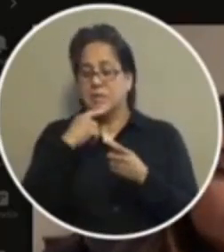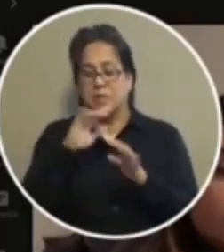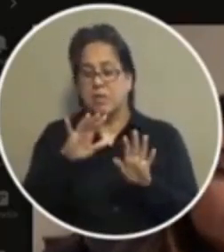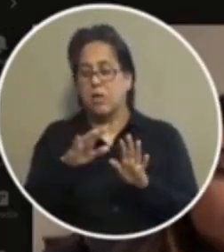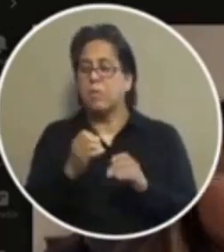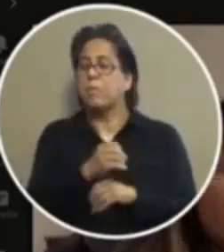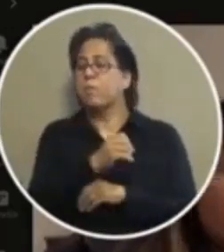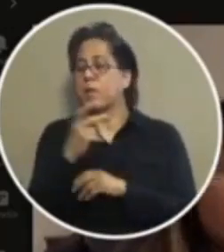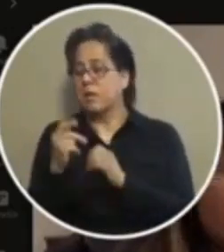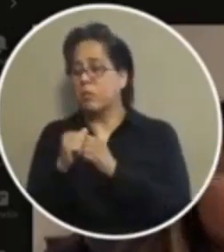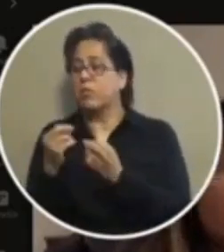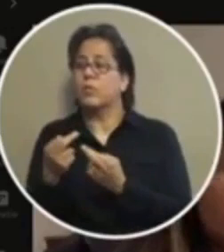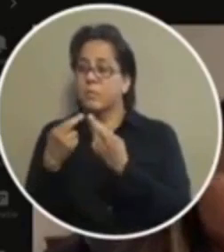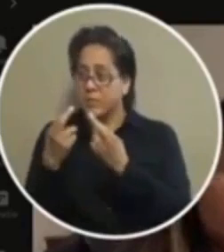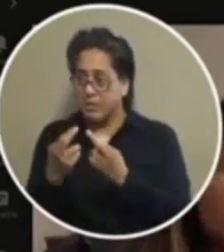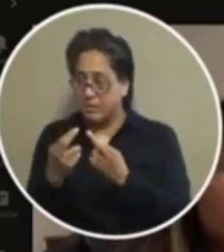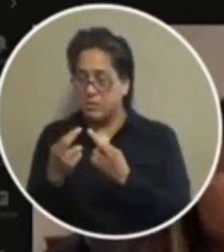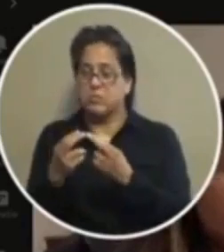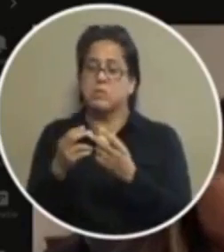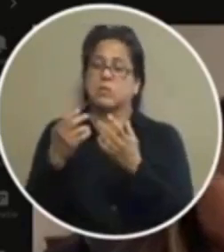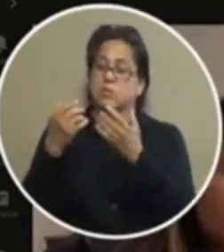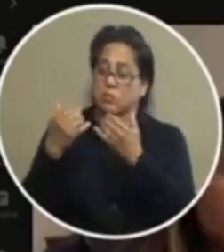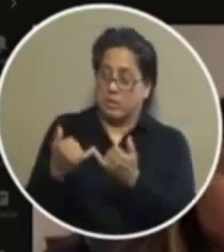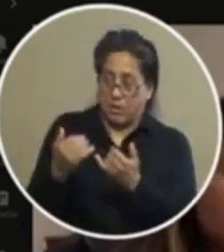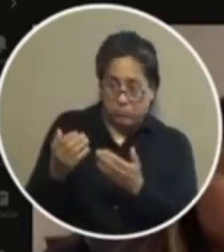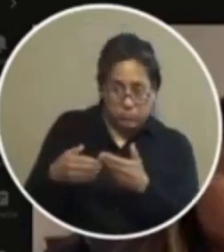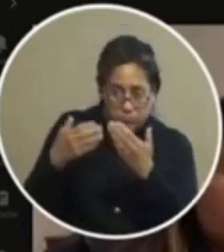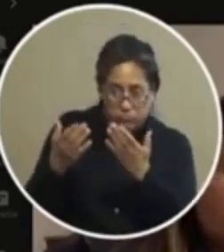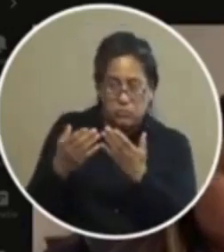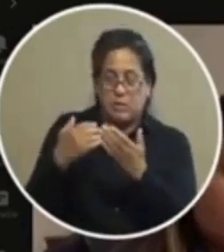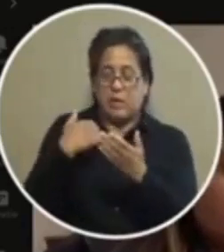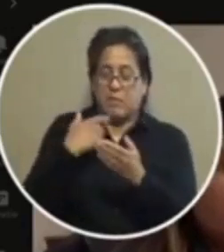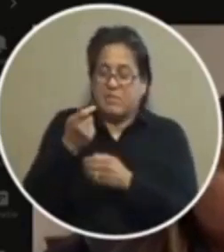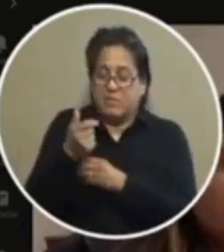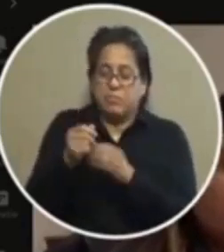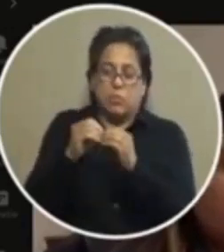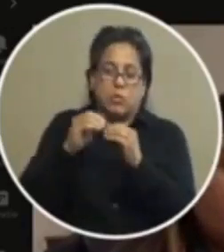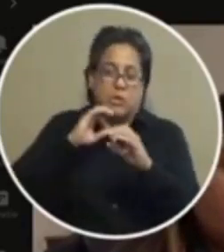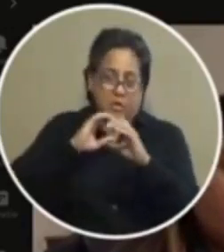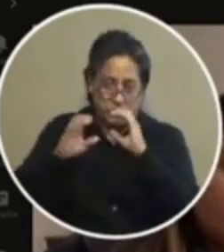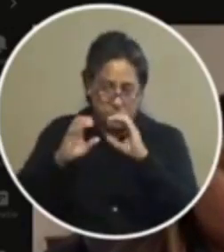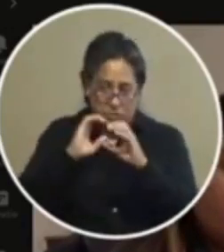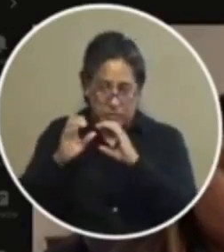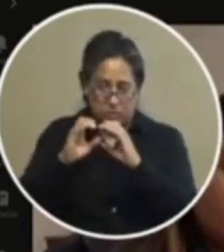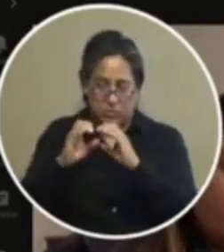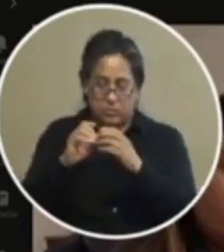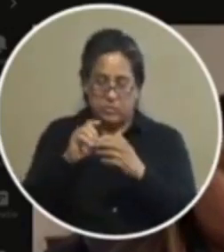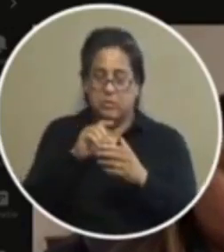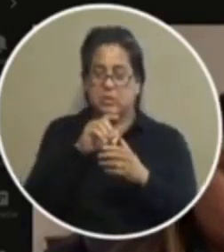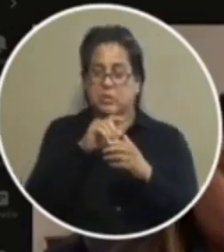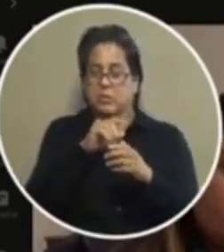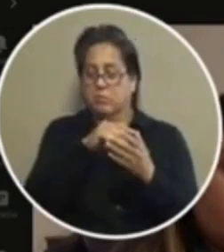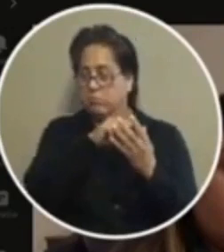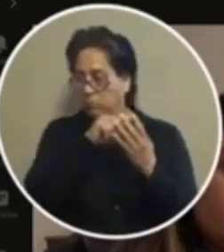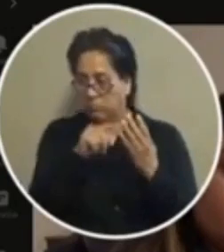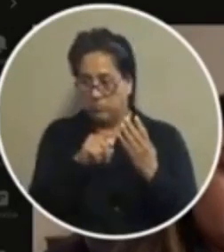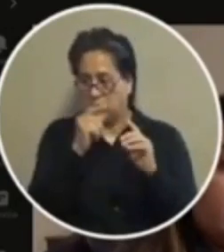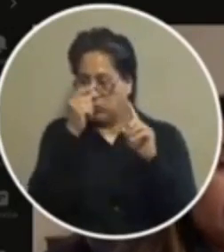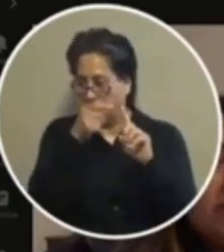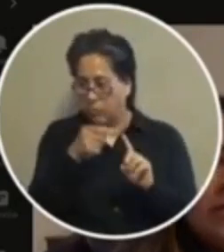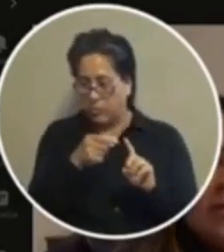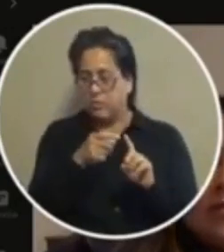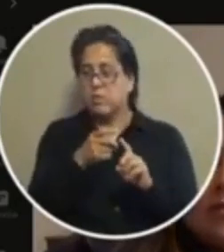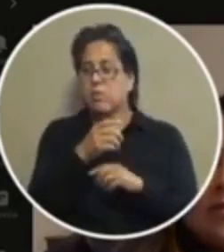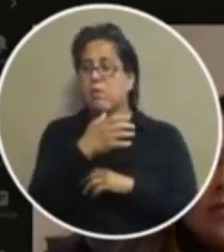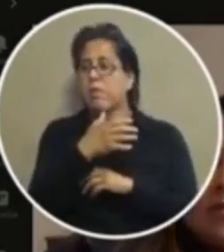recommendations so we're coming forward today to have a broader conversation about what those varying viewpoints are regarding the